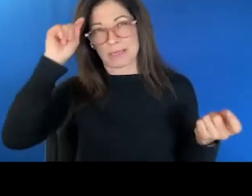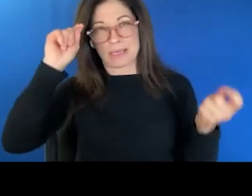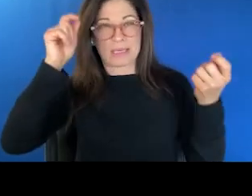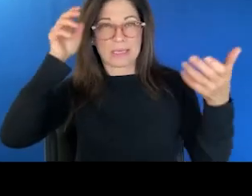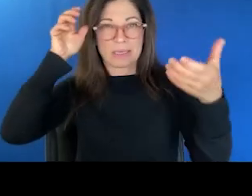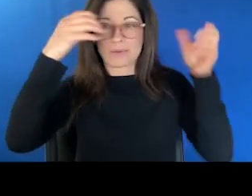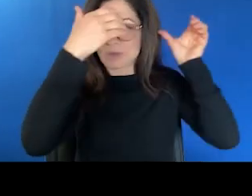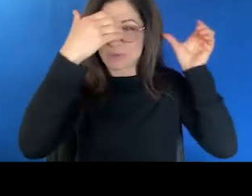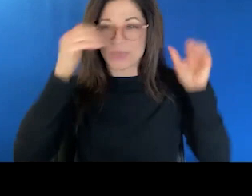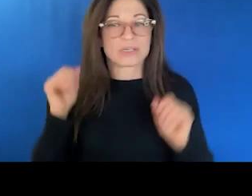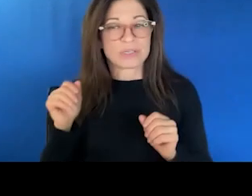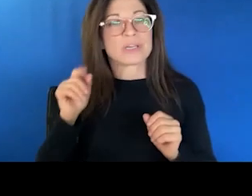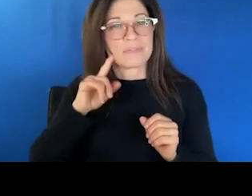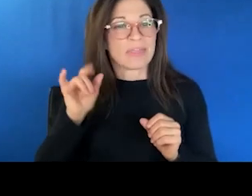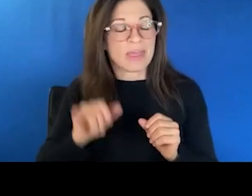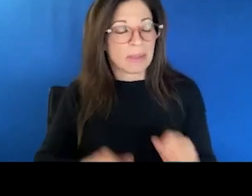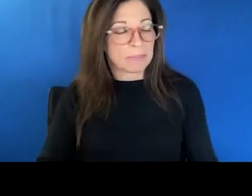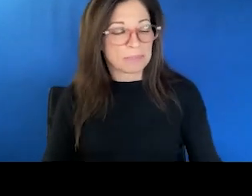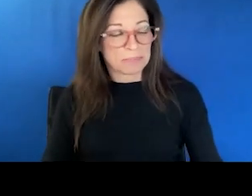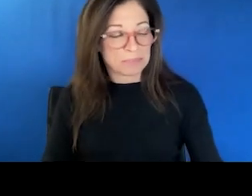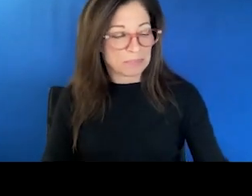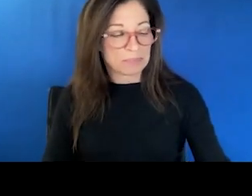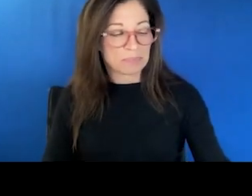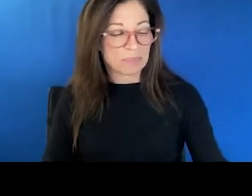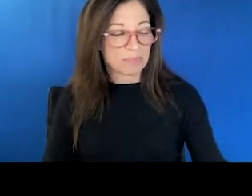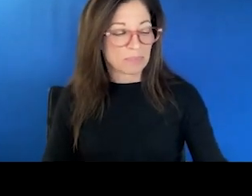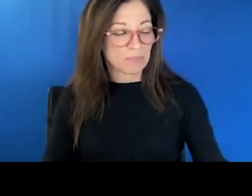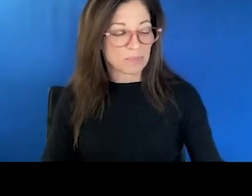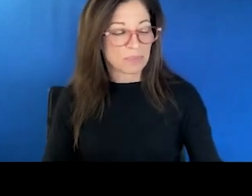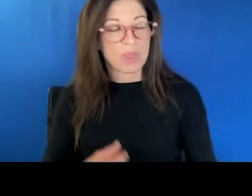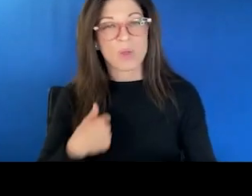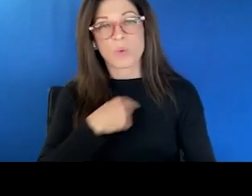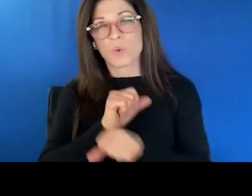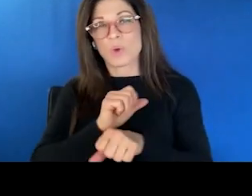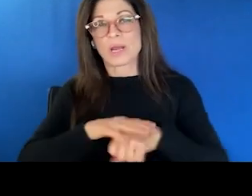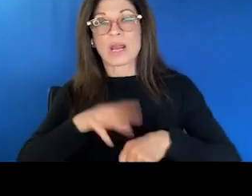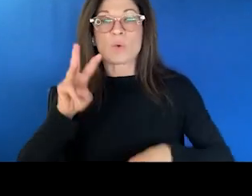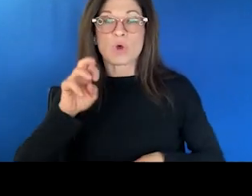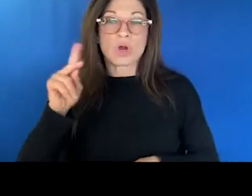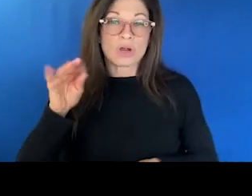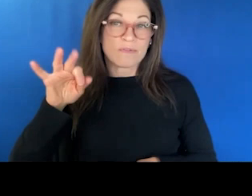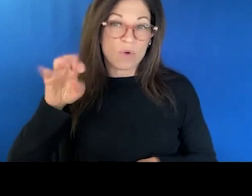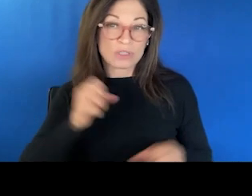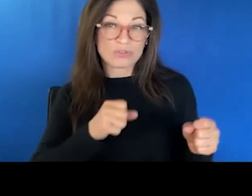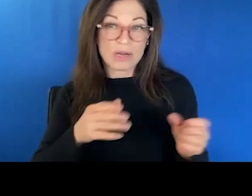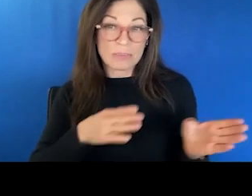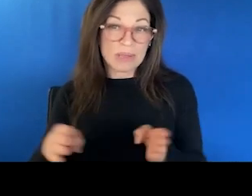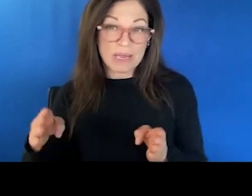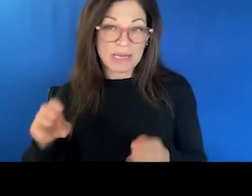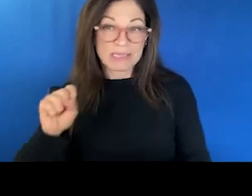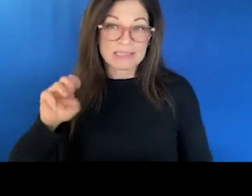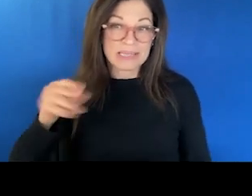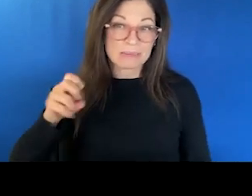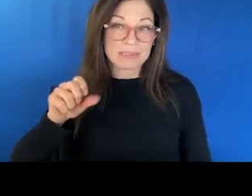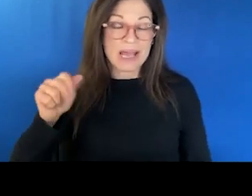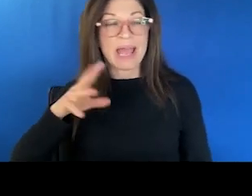that is, um, you know, we were working on a workforce plan strategy at SAMHSA, and then also just the black youth suicide prevention at